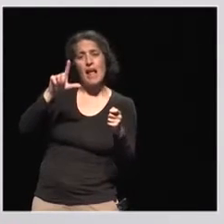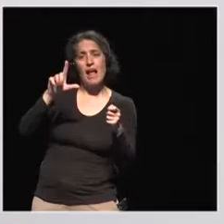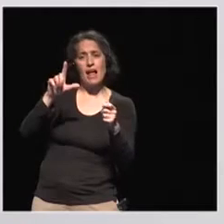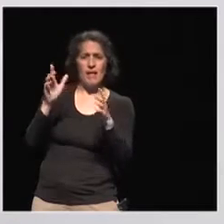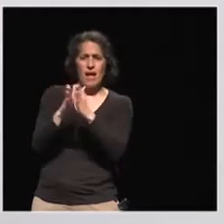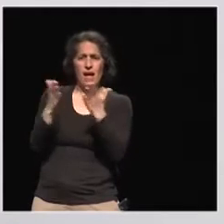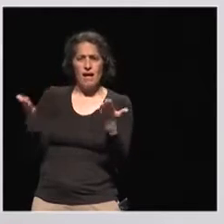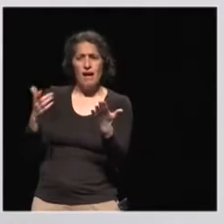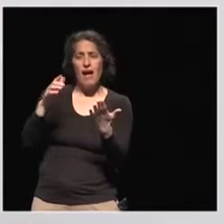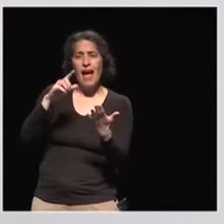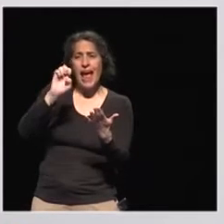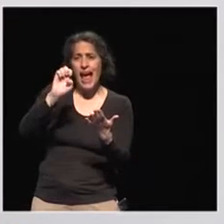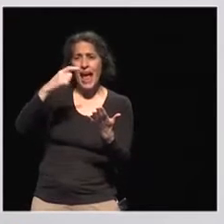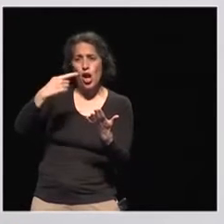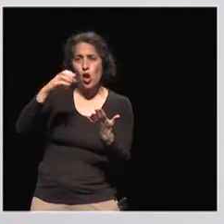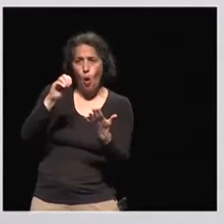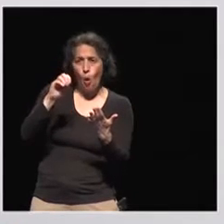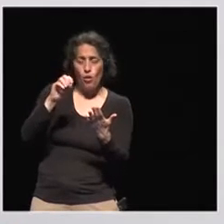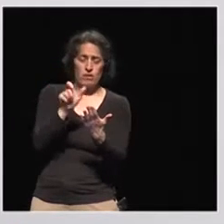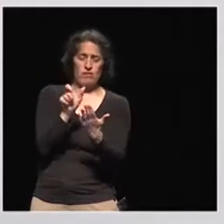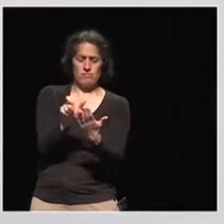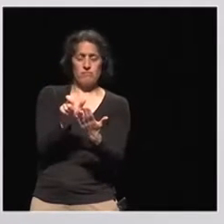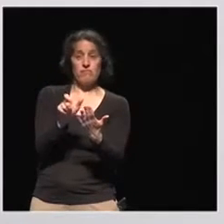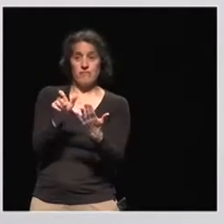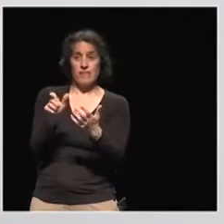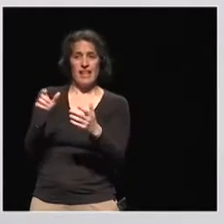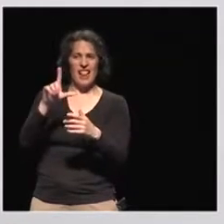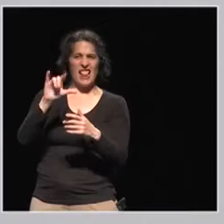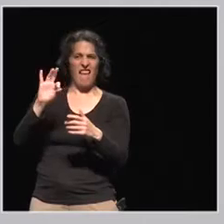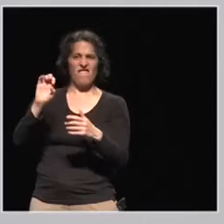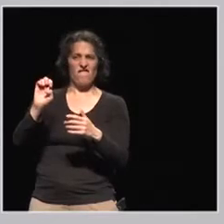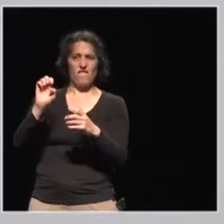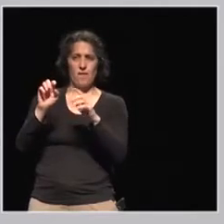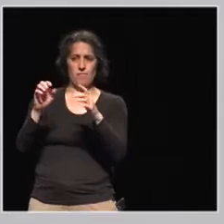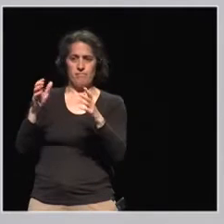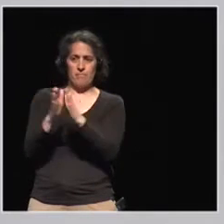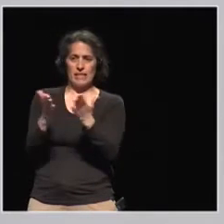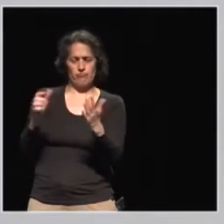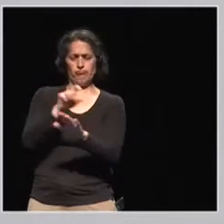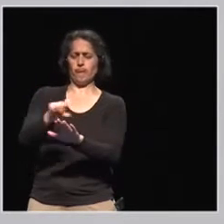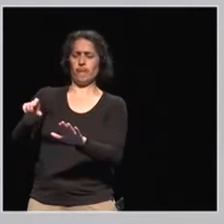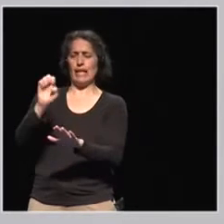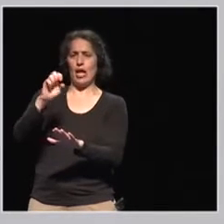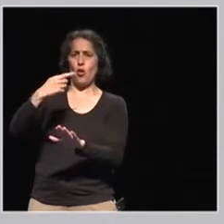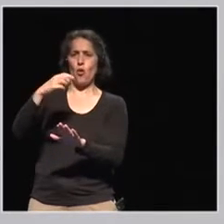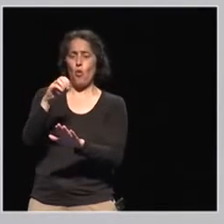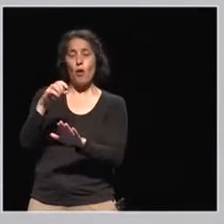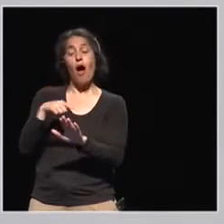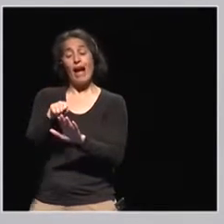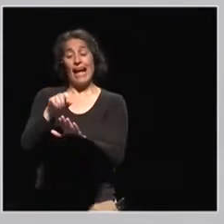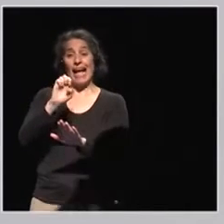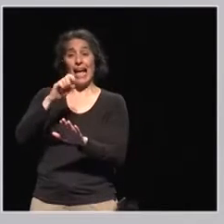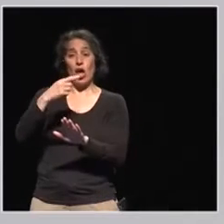Latin, means I. And this is what I'm afraid of, that greed rules the world, and